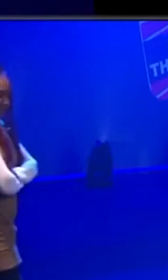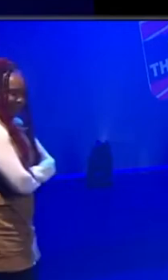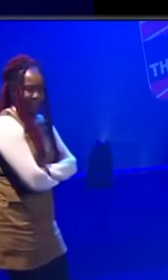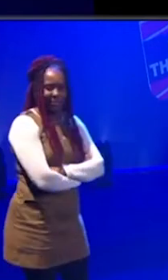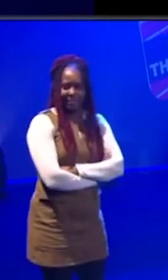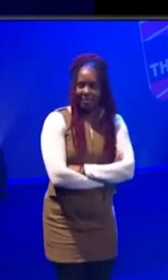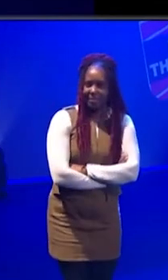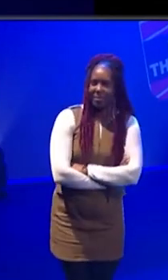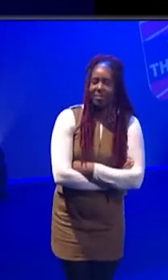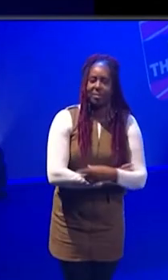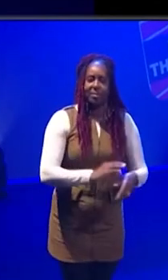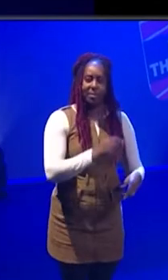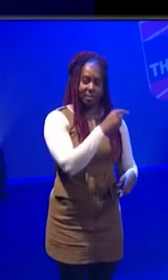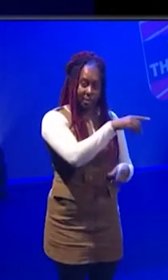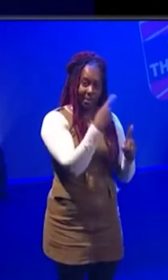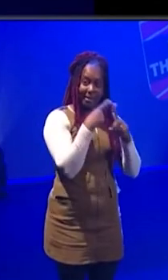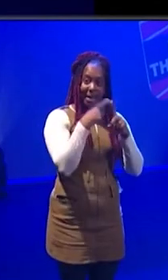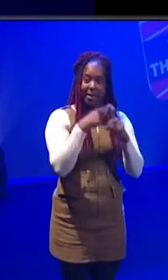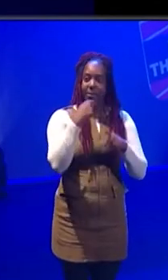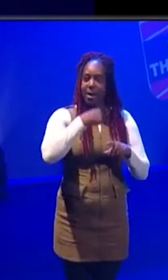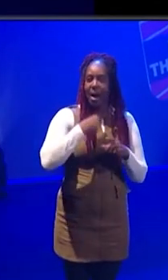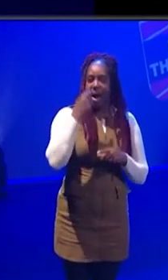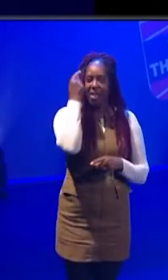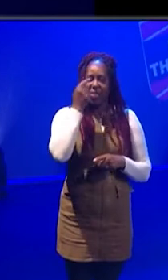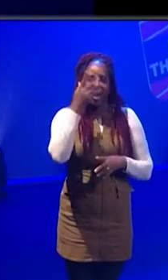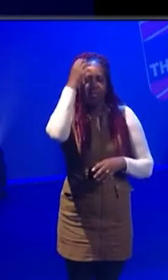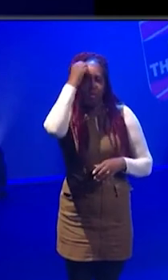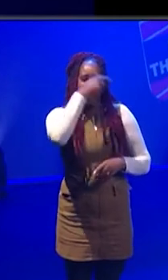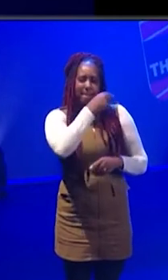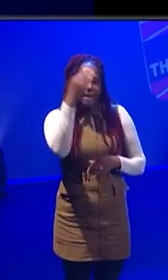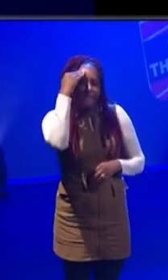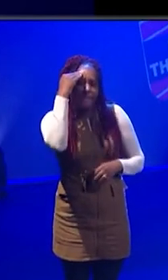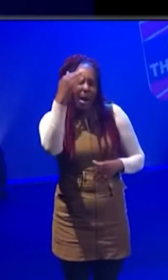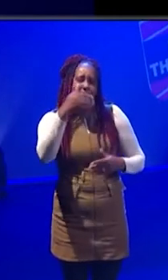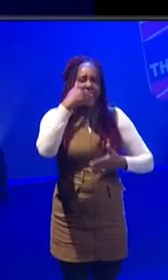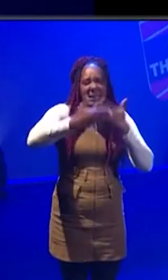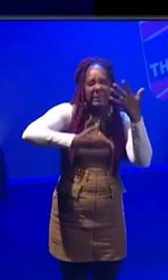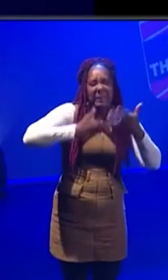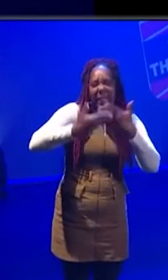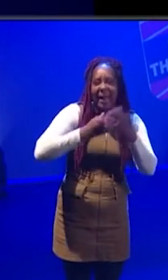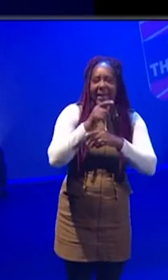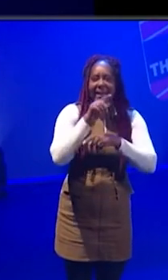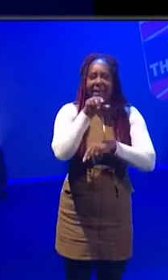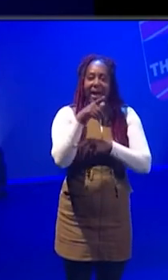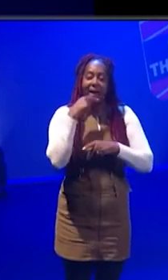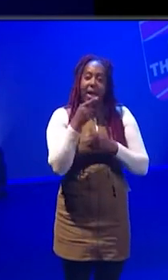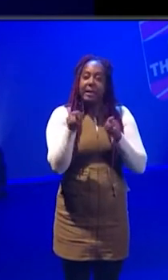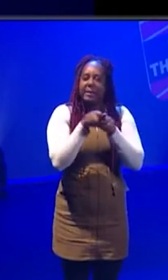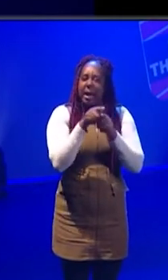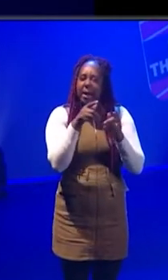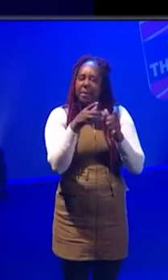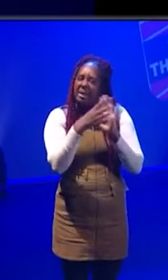I think it's I remember my mum telling me that I was planting seeds.